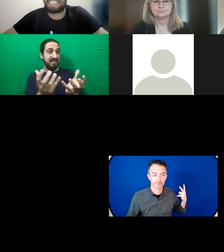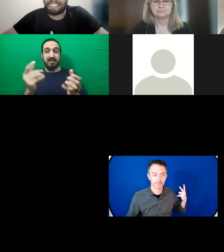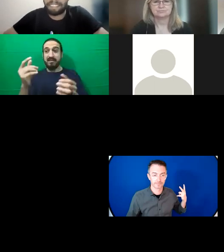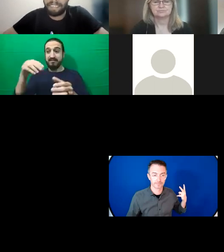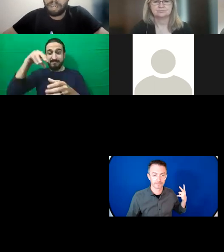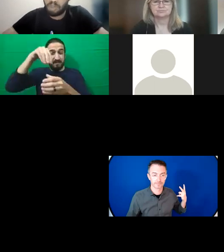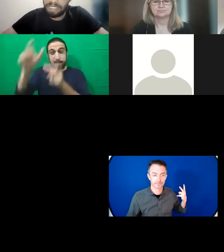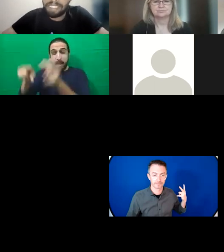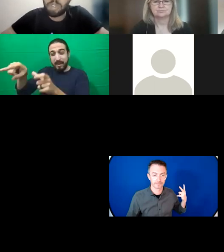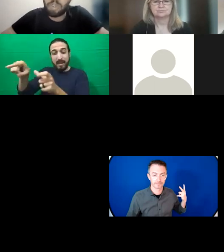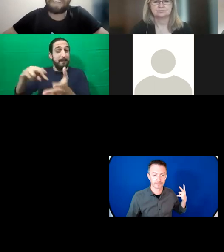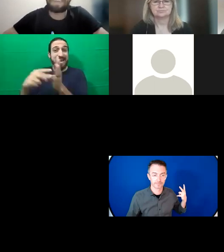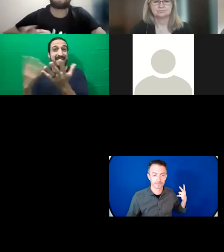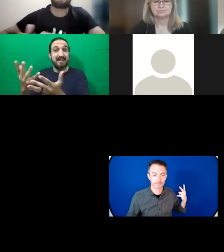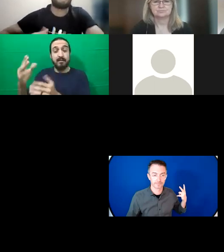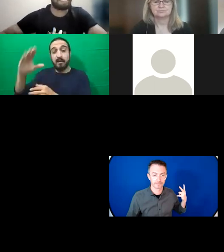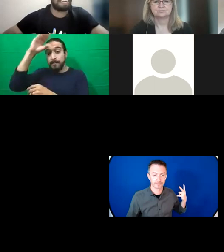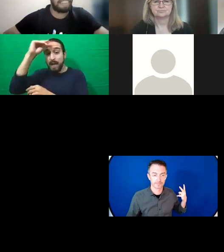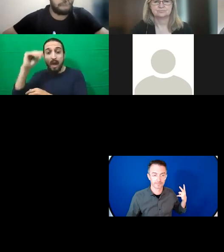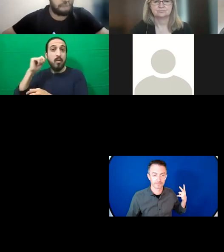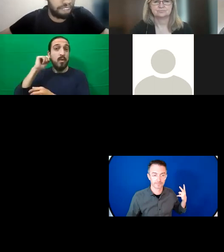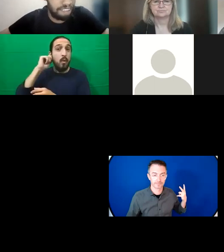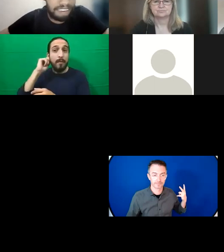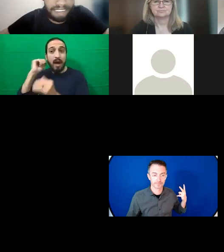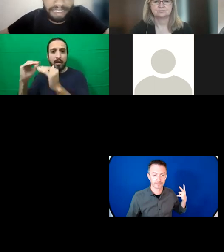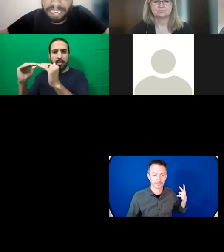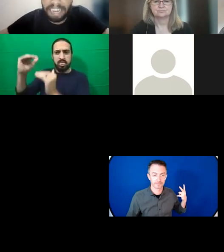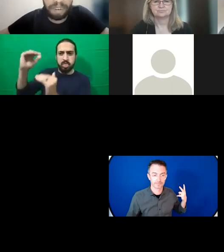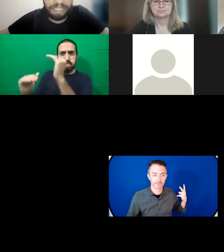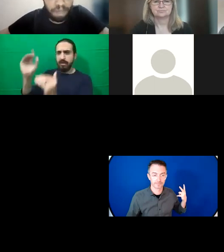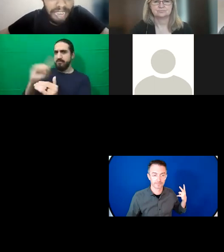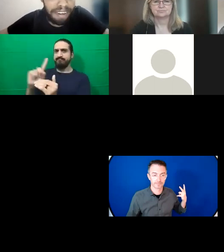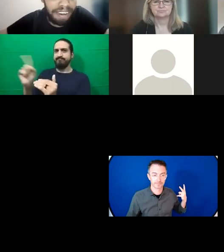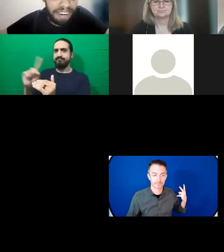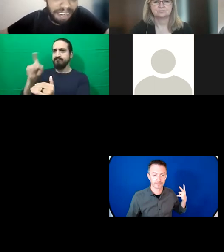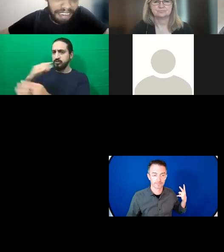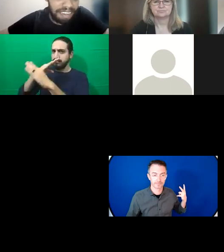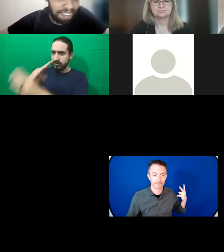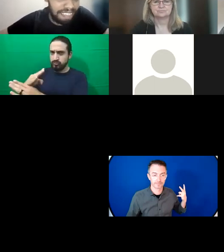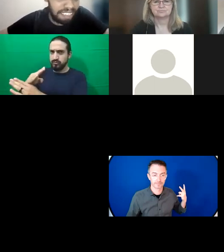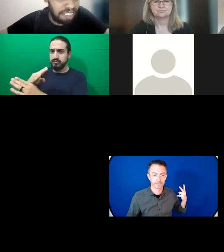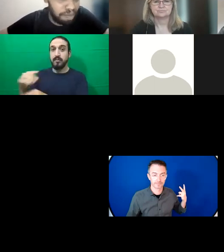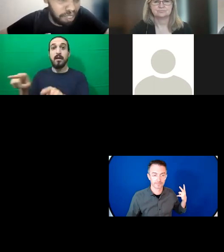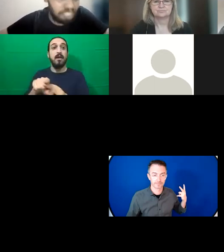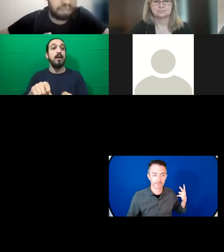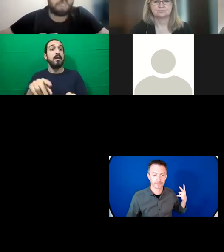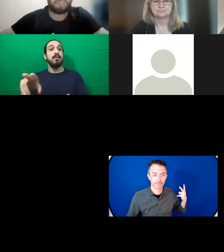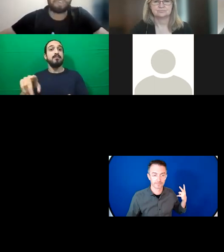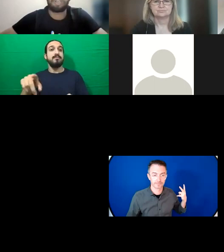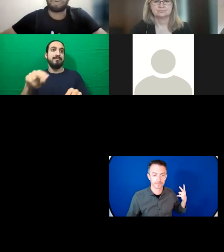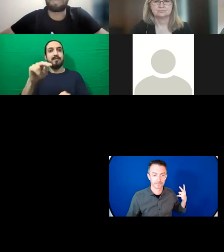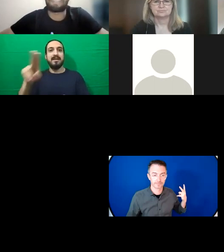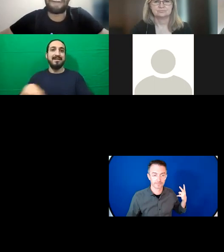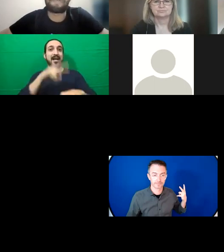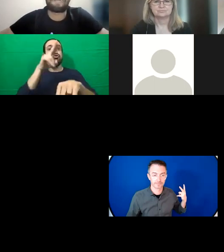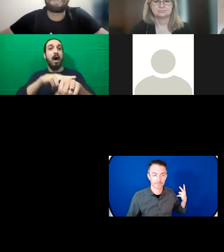discrimination so SRA should be integrated in national climate policies like national adaptation plan NDC national determined contribution